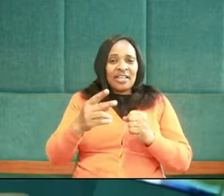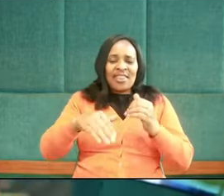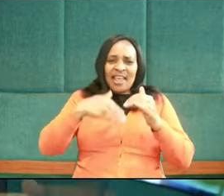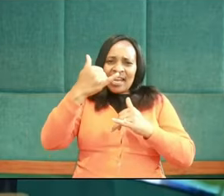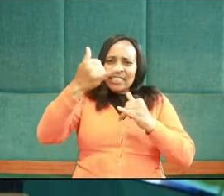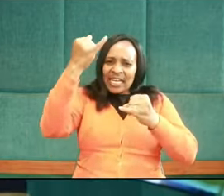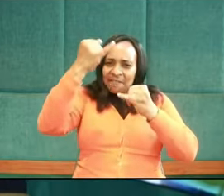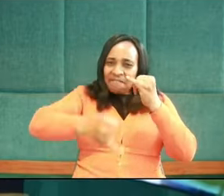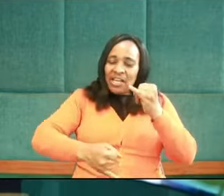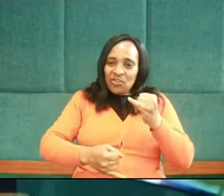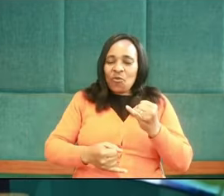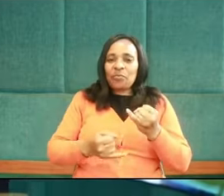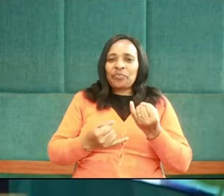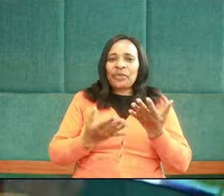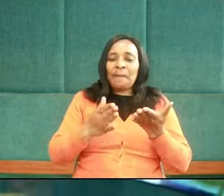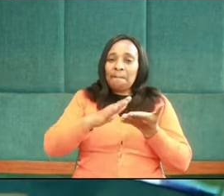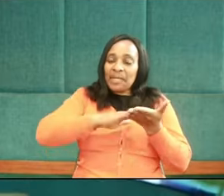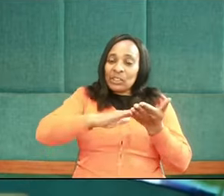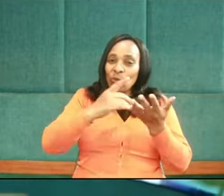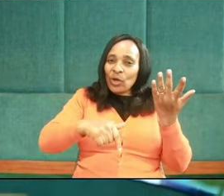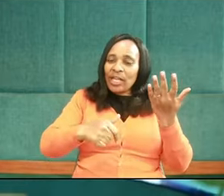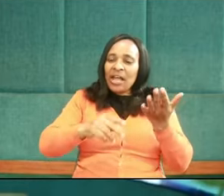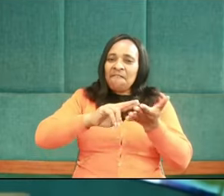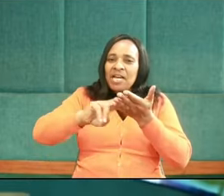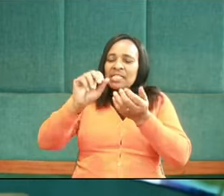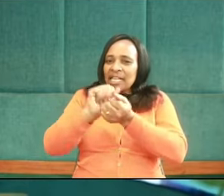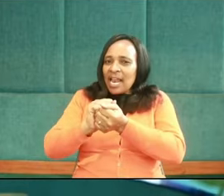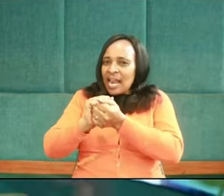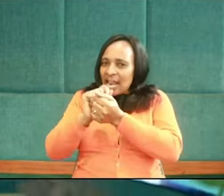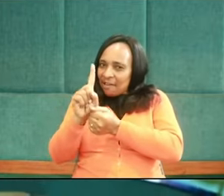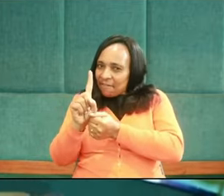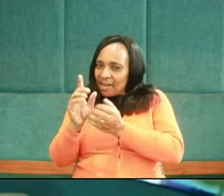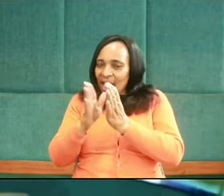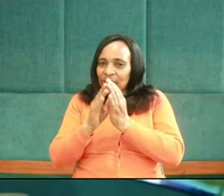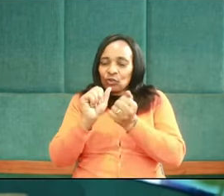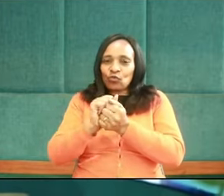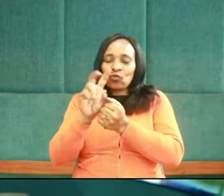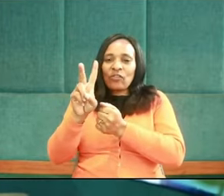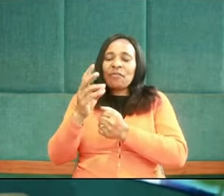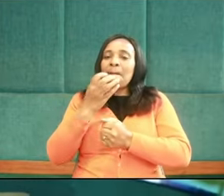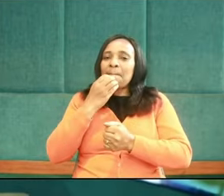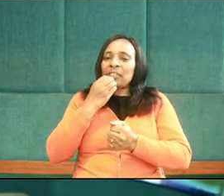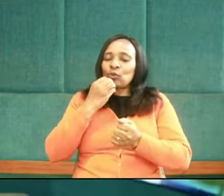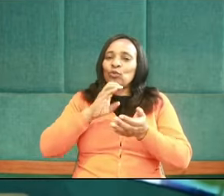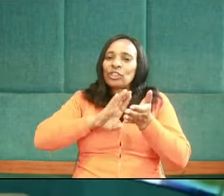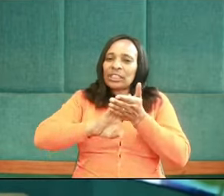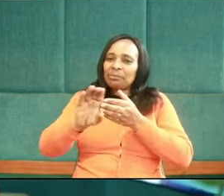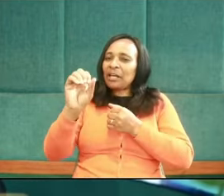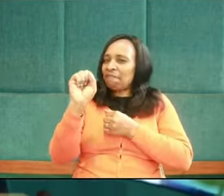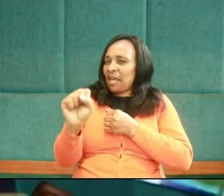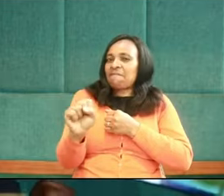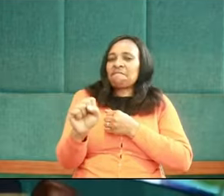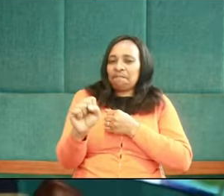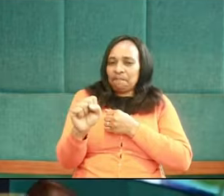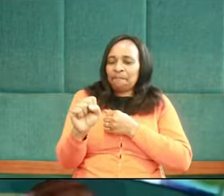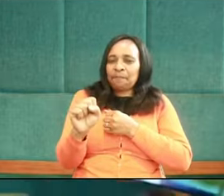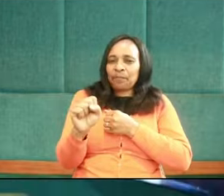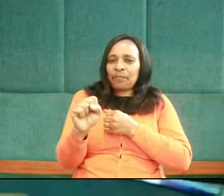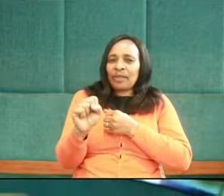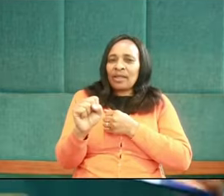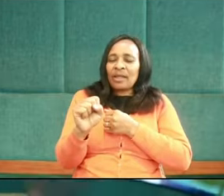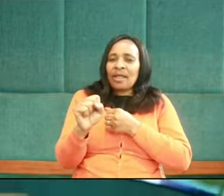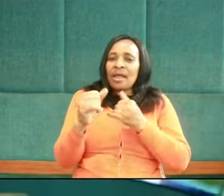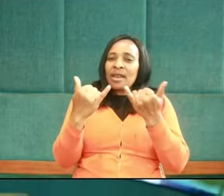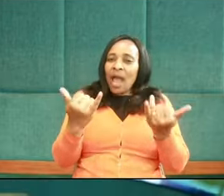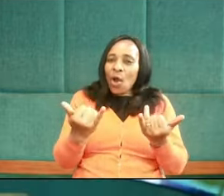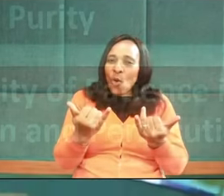final day's lesson, based on verses 11 and 12 of Matthew chapter number 5. Blessed